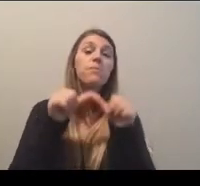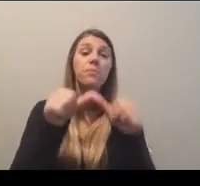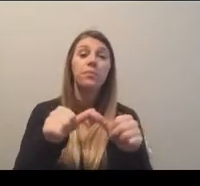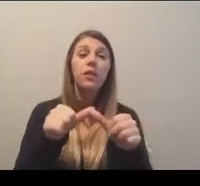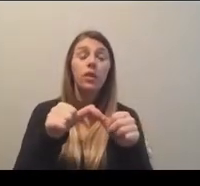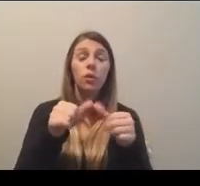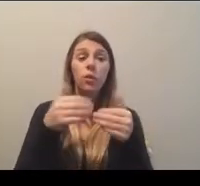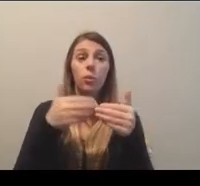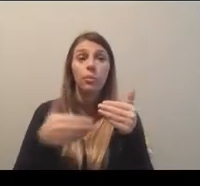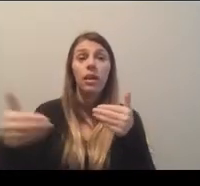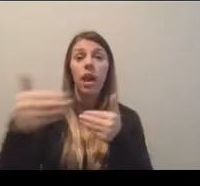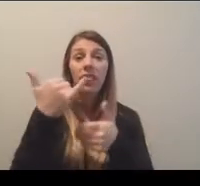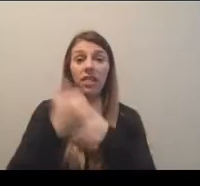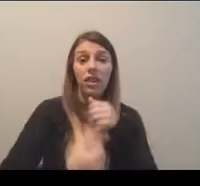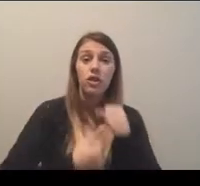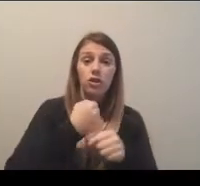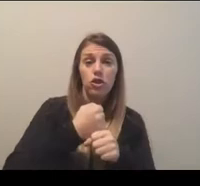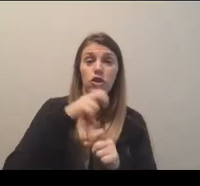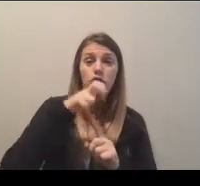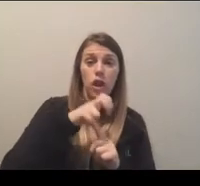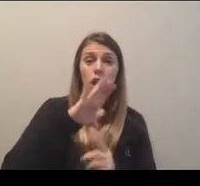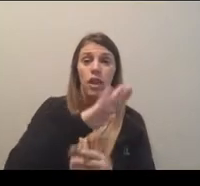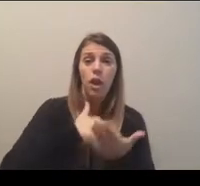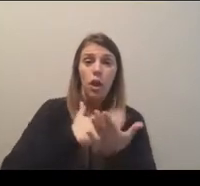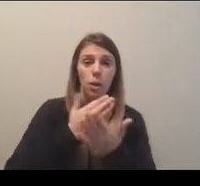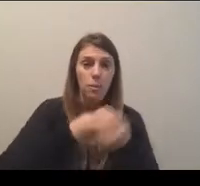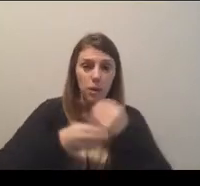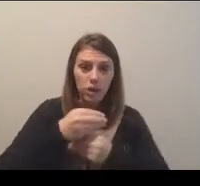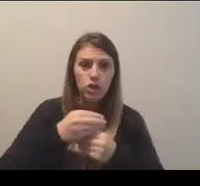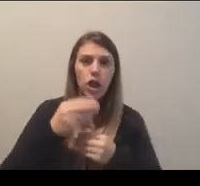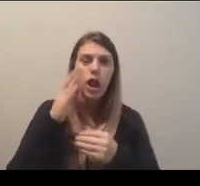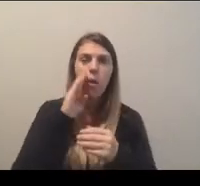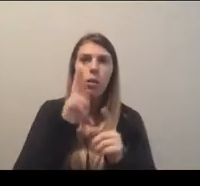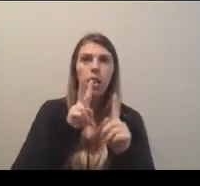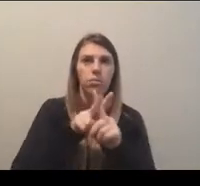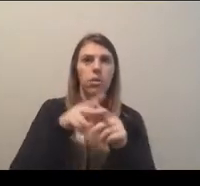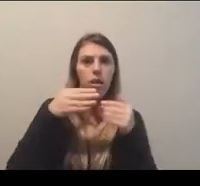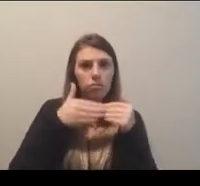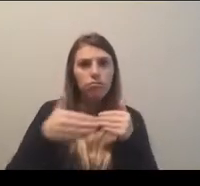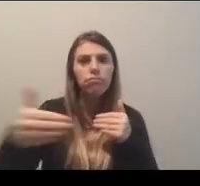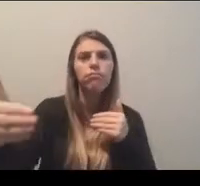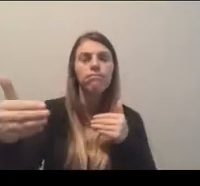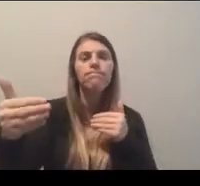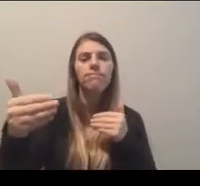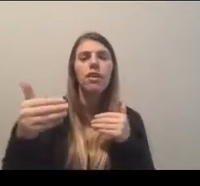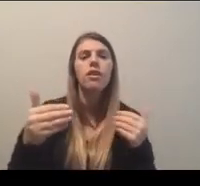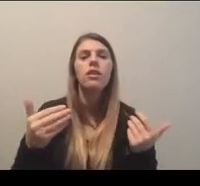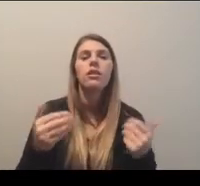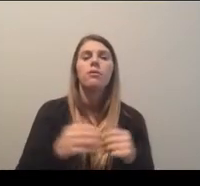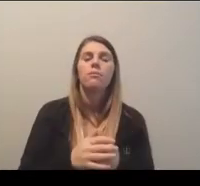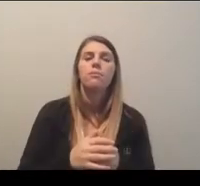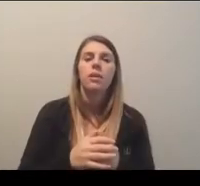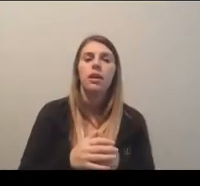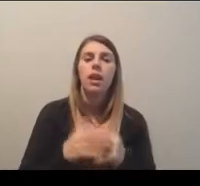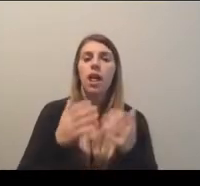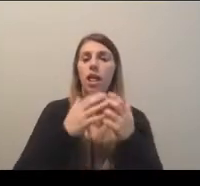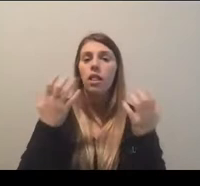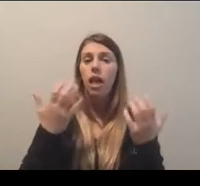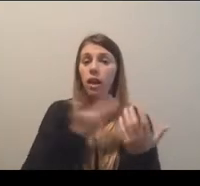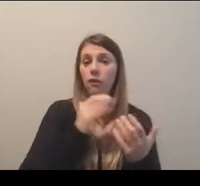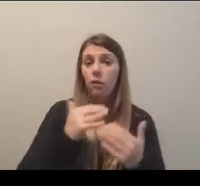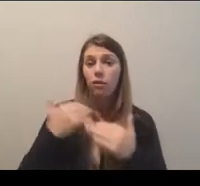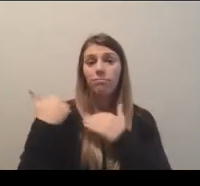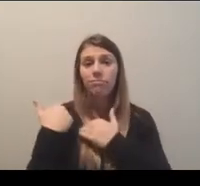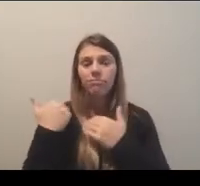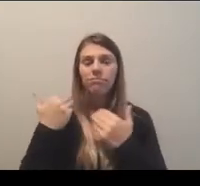this year's championships and this year's budget cycle into the future. Much of the work, I think, is happening right now. Once